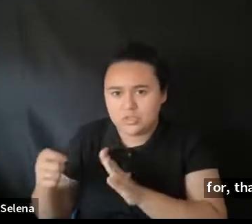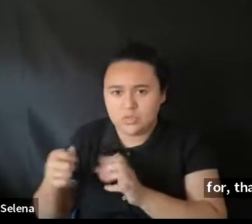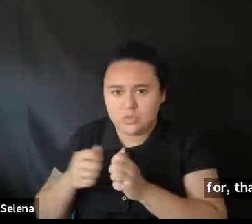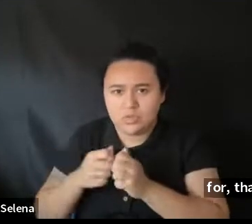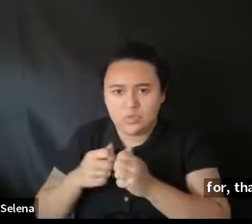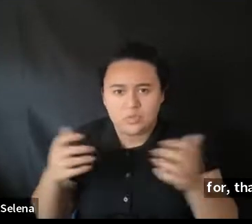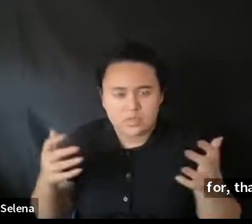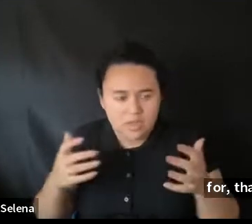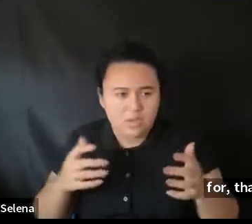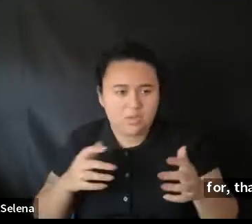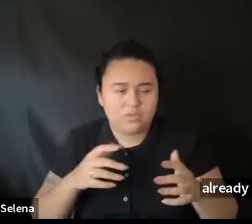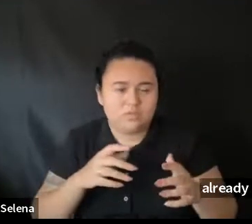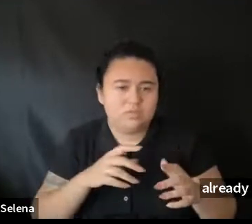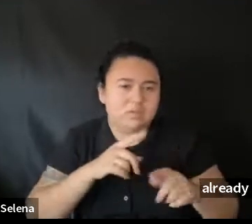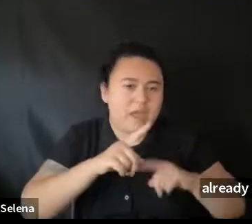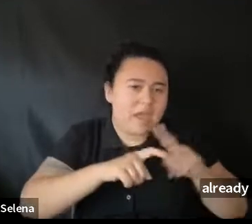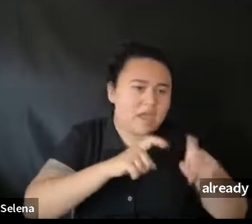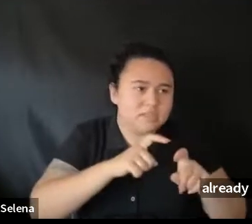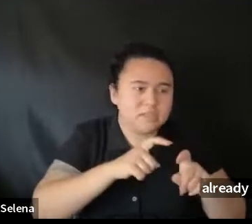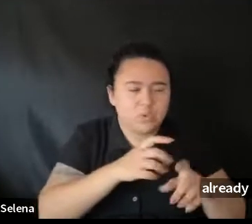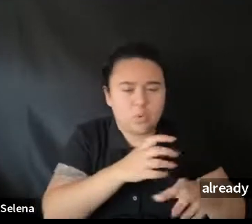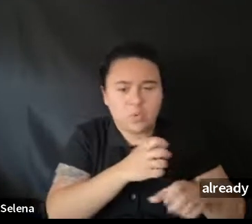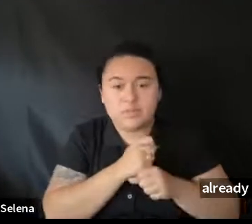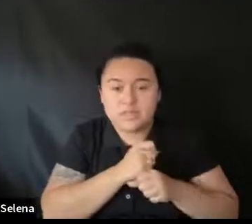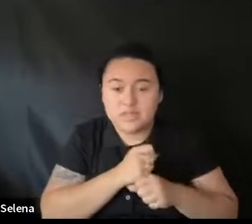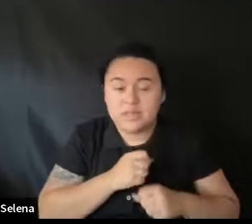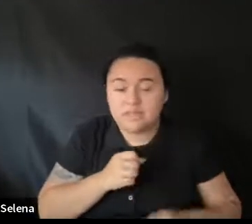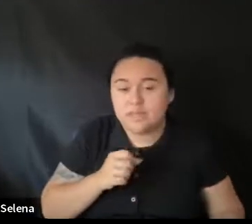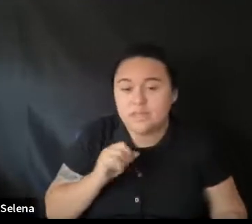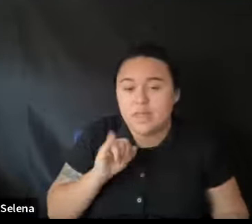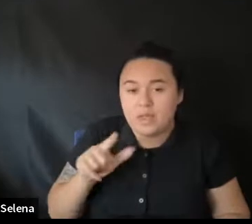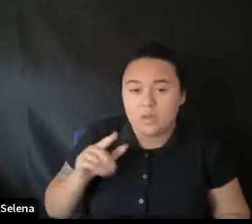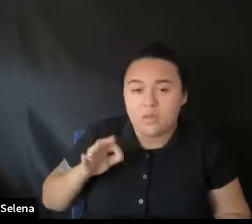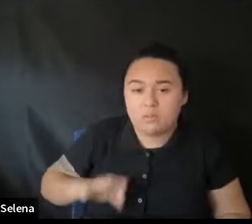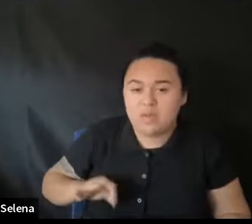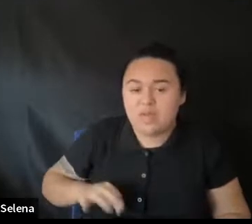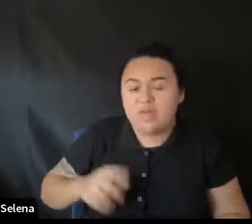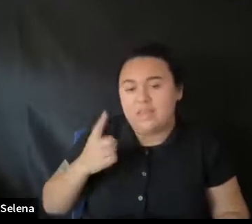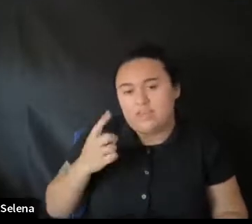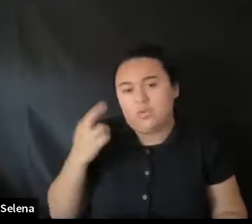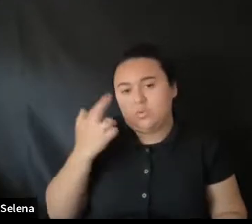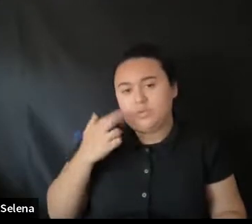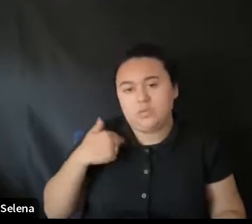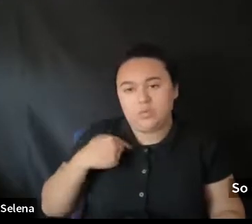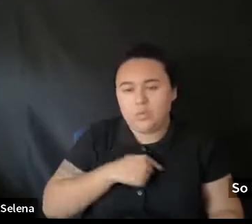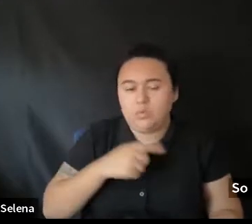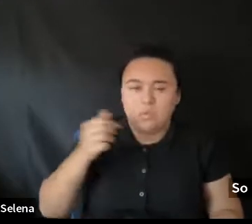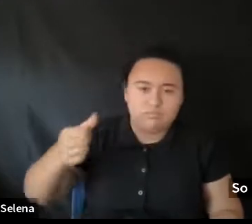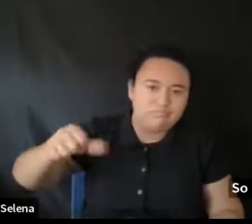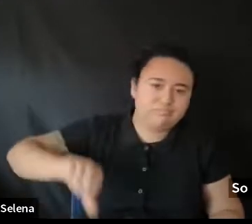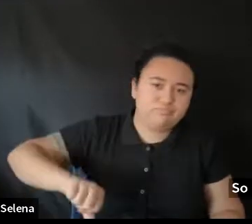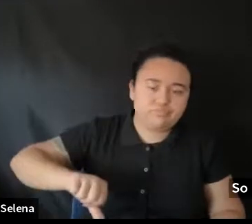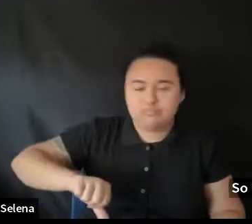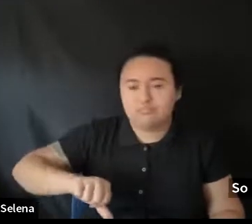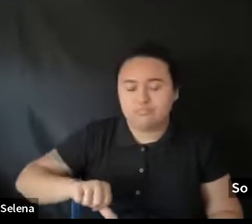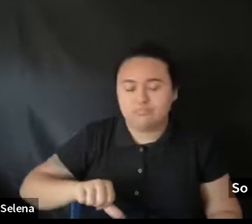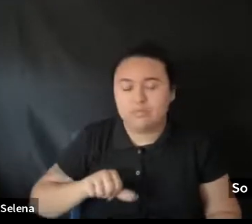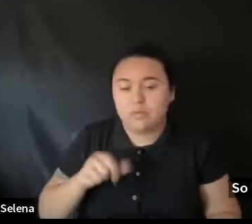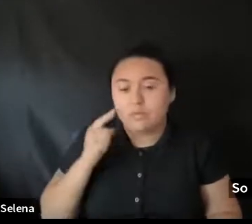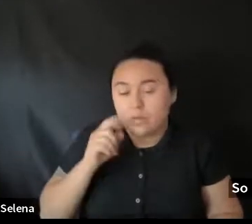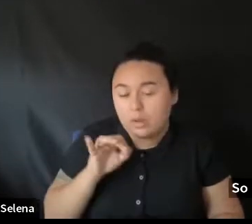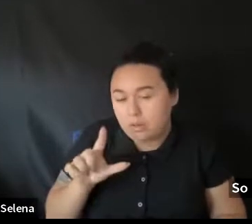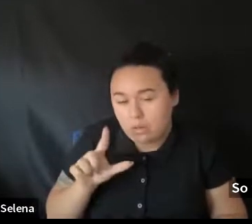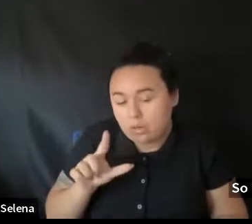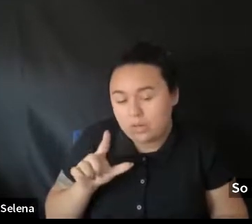incentive. So. That is one of the few disqualifying factors. At least for Illinois. That if. They.